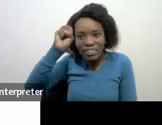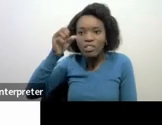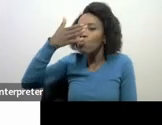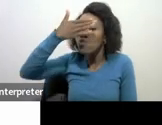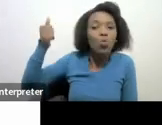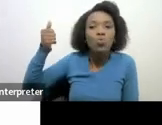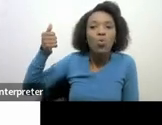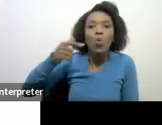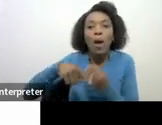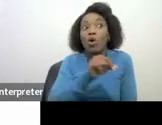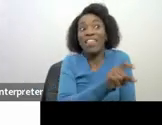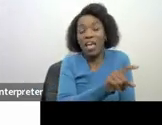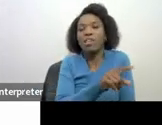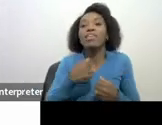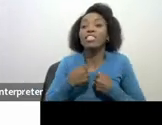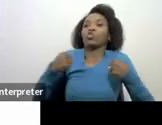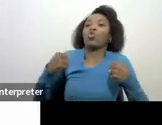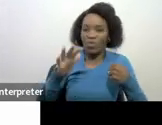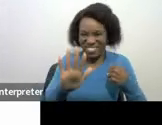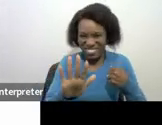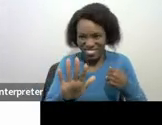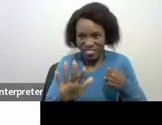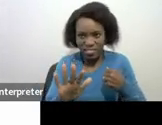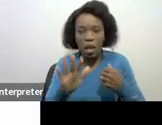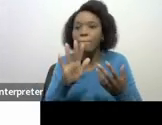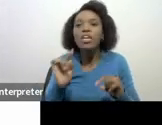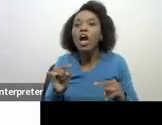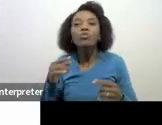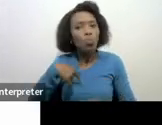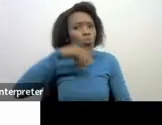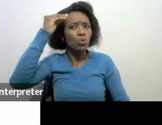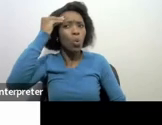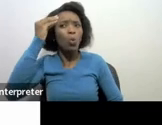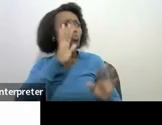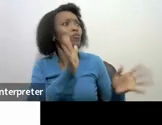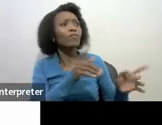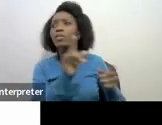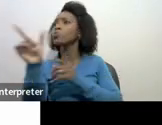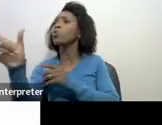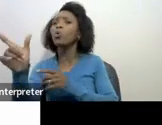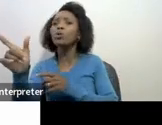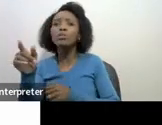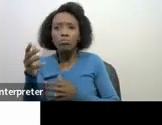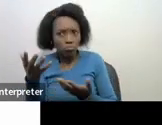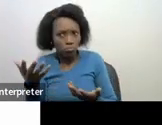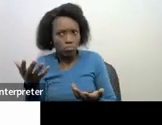so you cannot disclose something to us that we already know so it is important